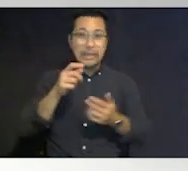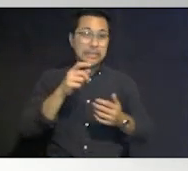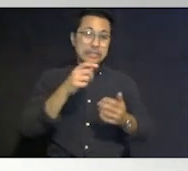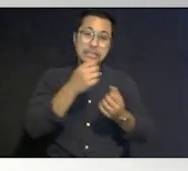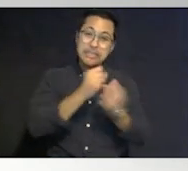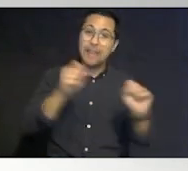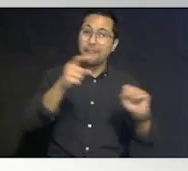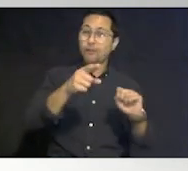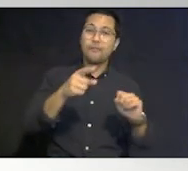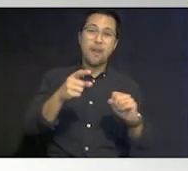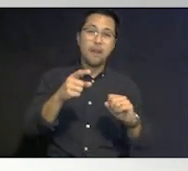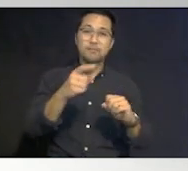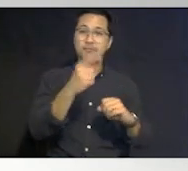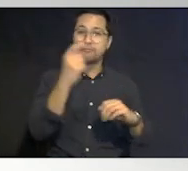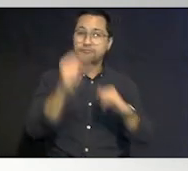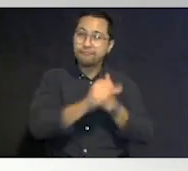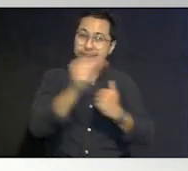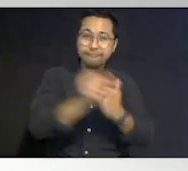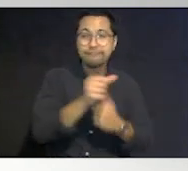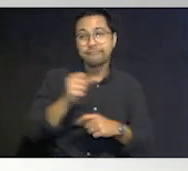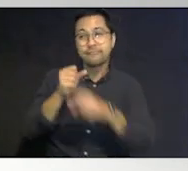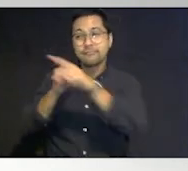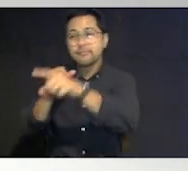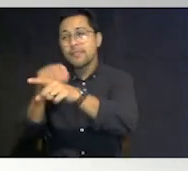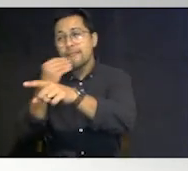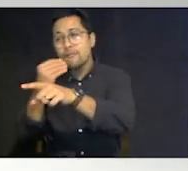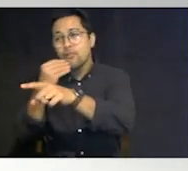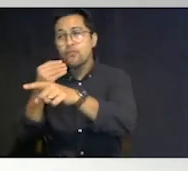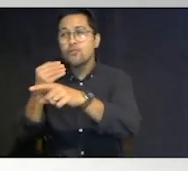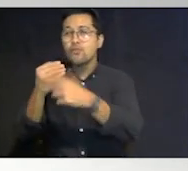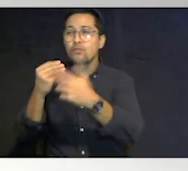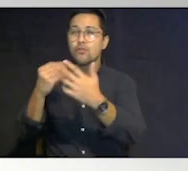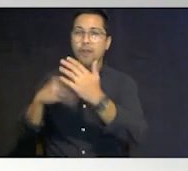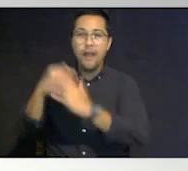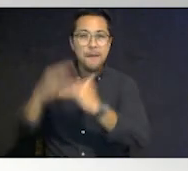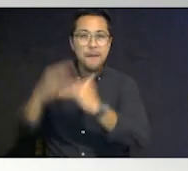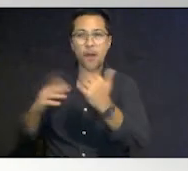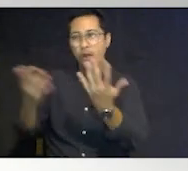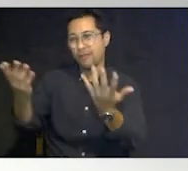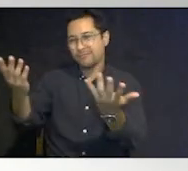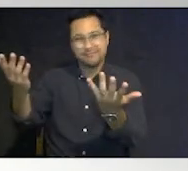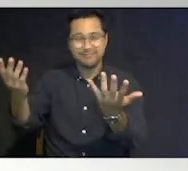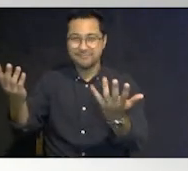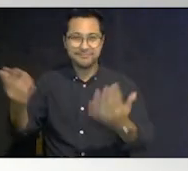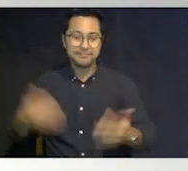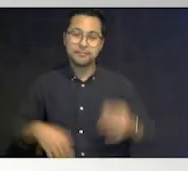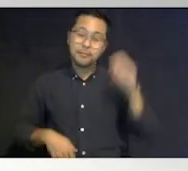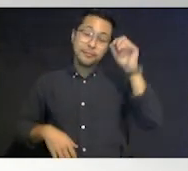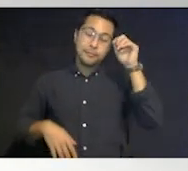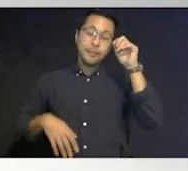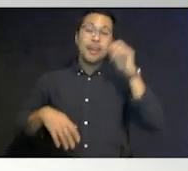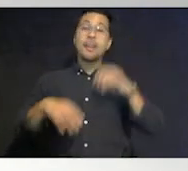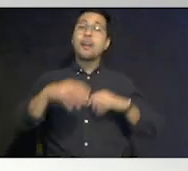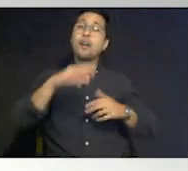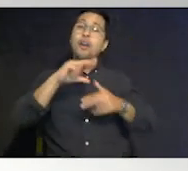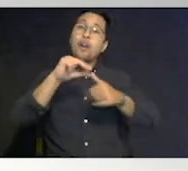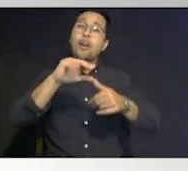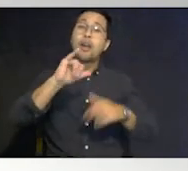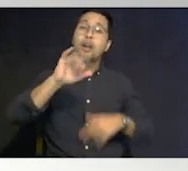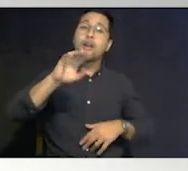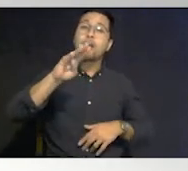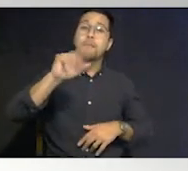limited food and comforts um and then what was interesting if you look at hurricane irma there were 700 shelters with